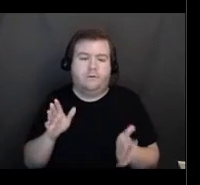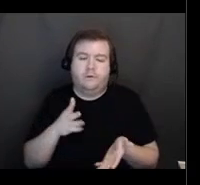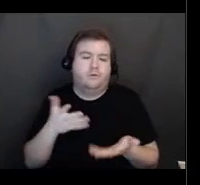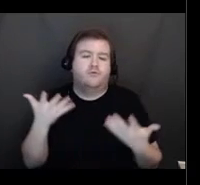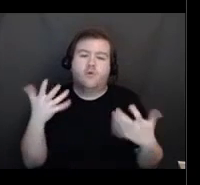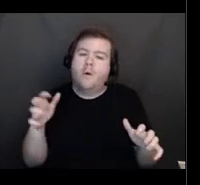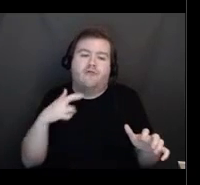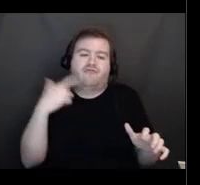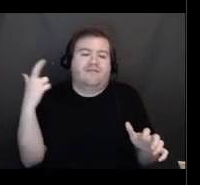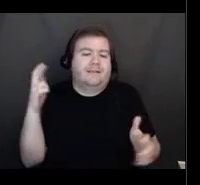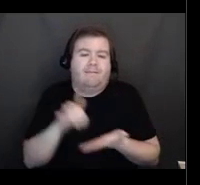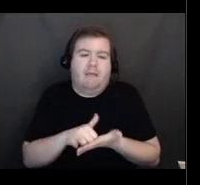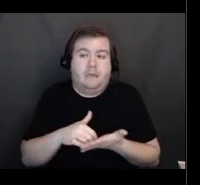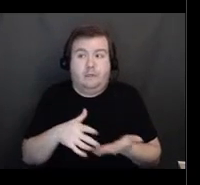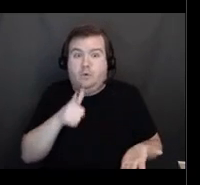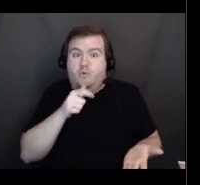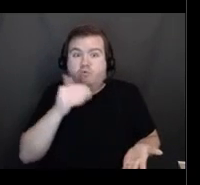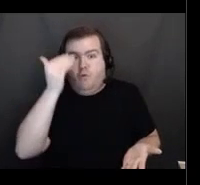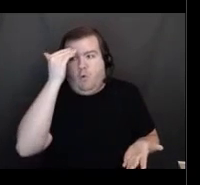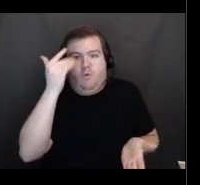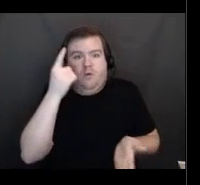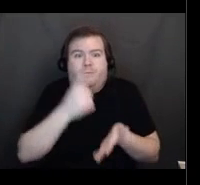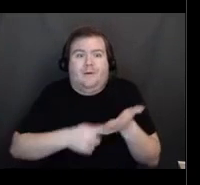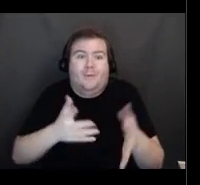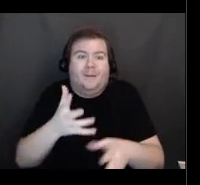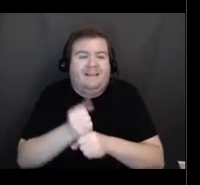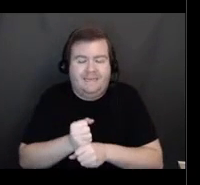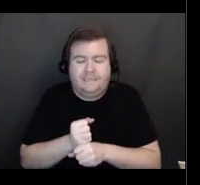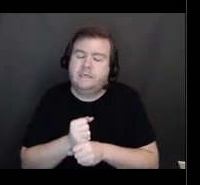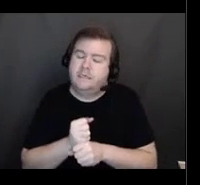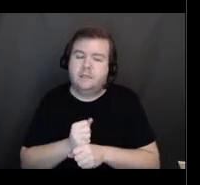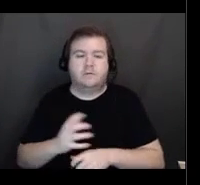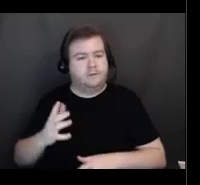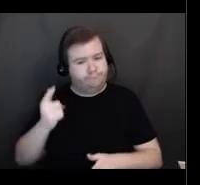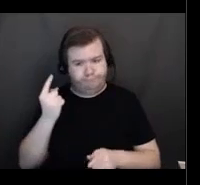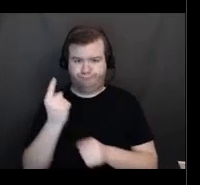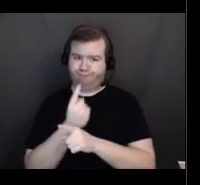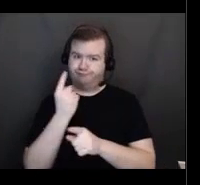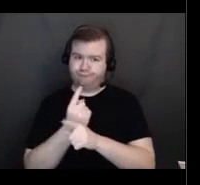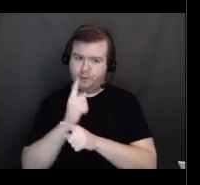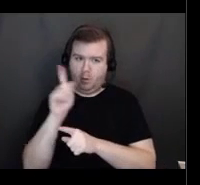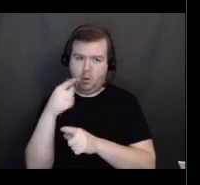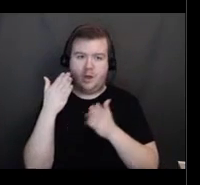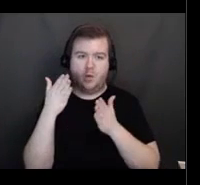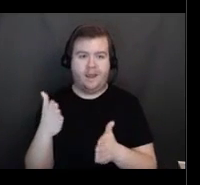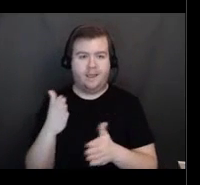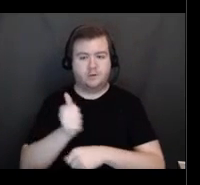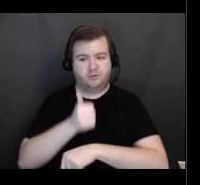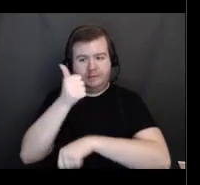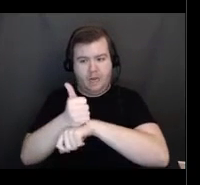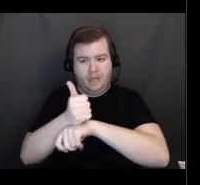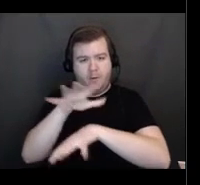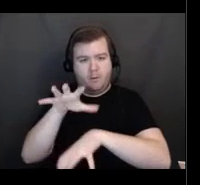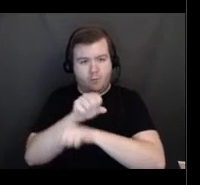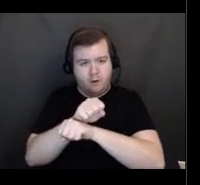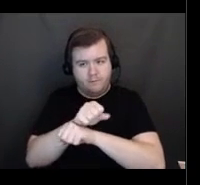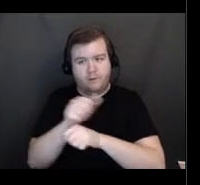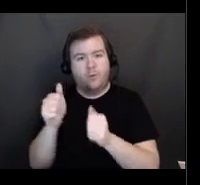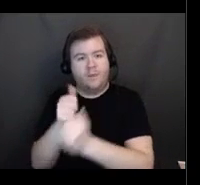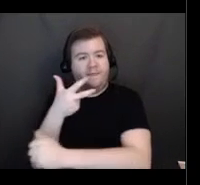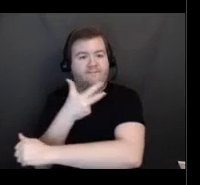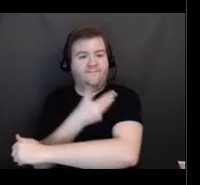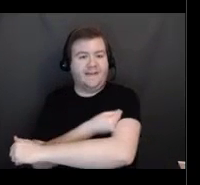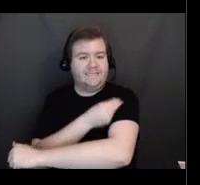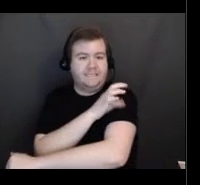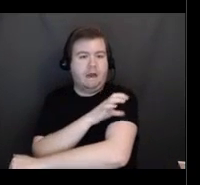getting. So you do have to schedule an appointment with a vaccine clinic. And, and that's